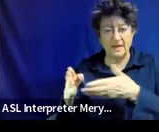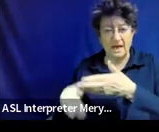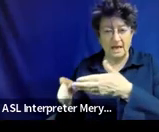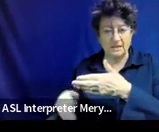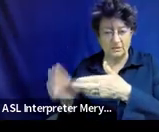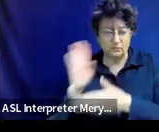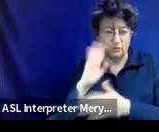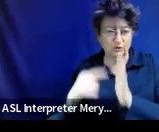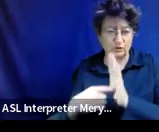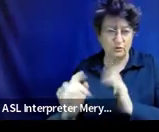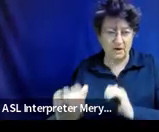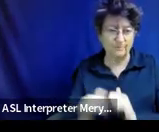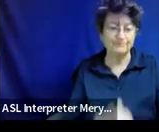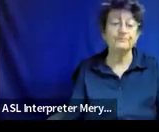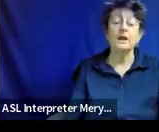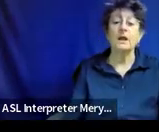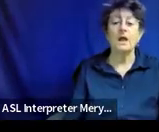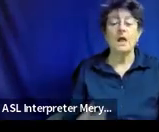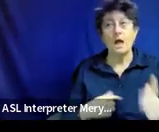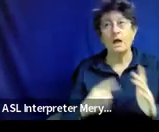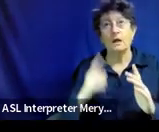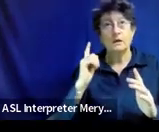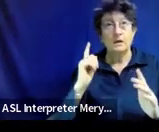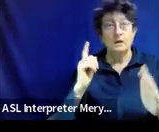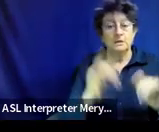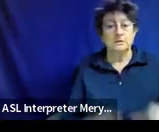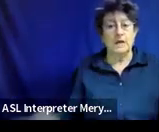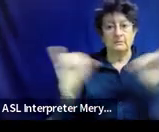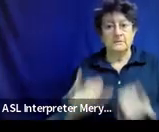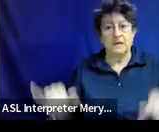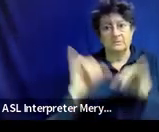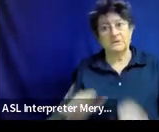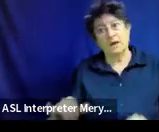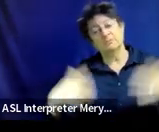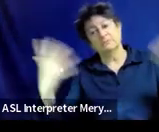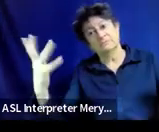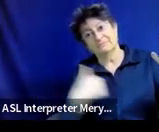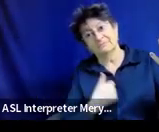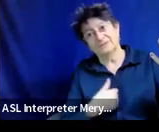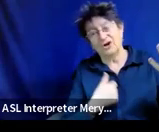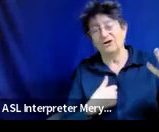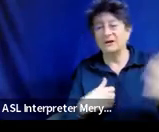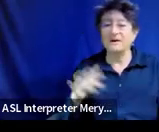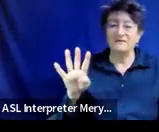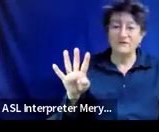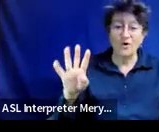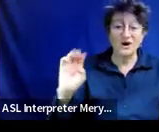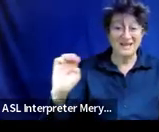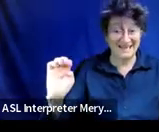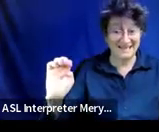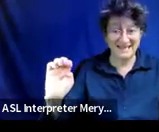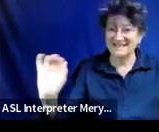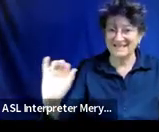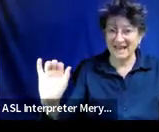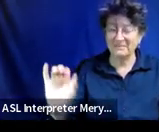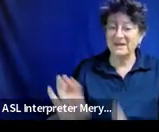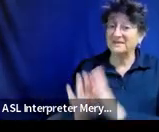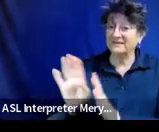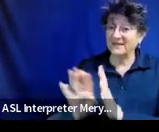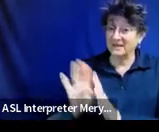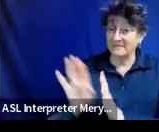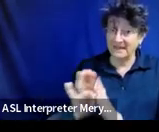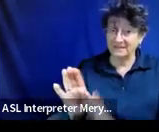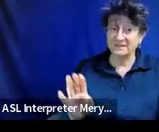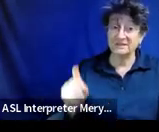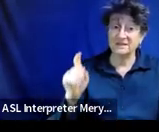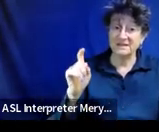And I'm sorry to sound like a broken record, but it's the same thing for Section 4E. This is that developmental, the same needs